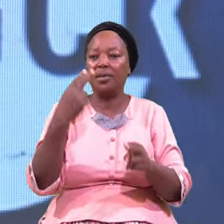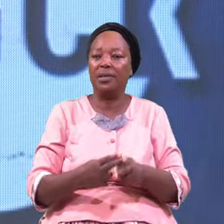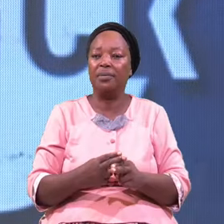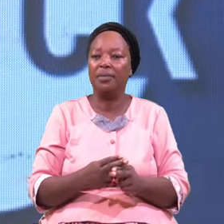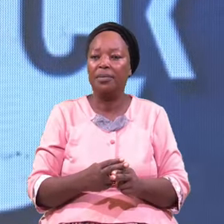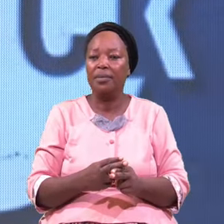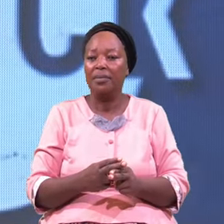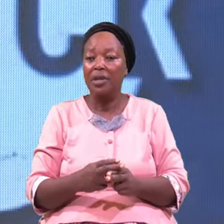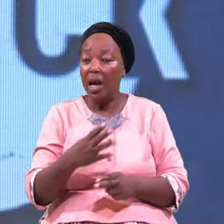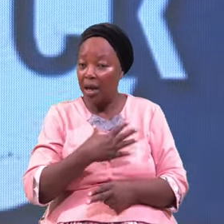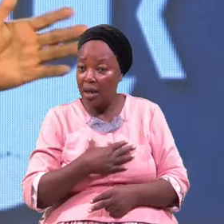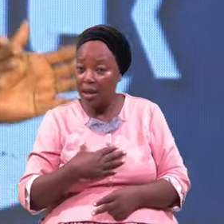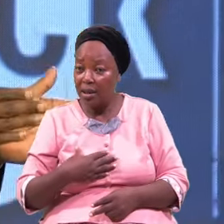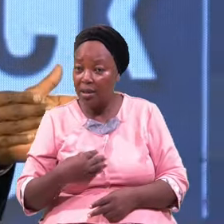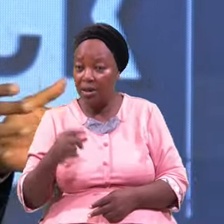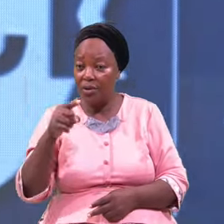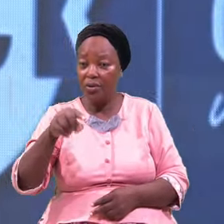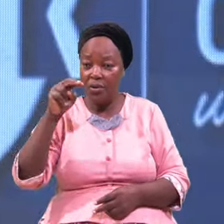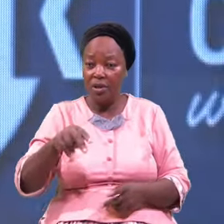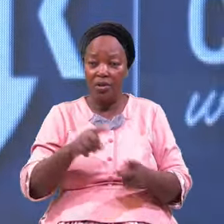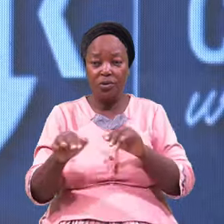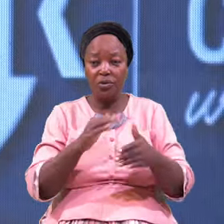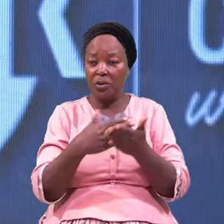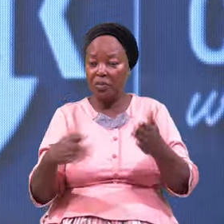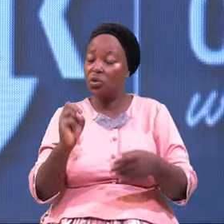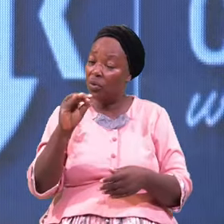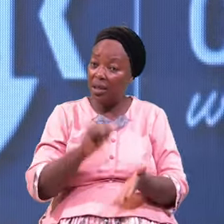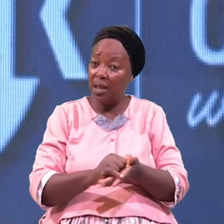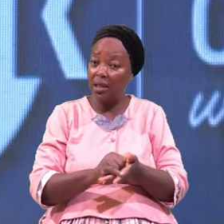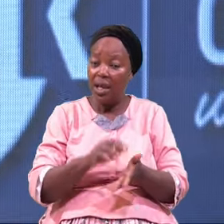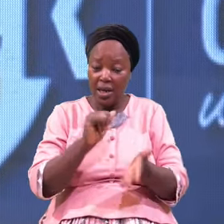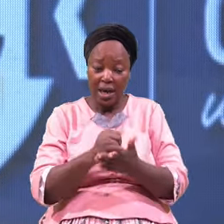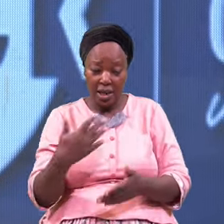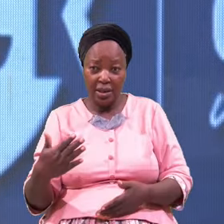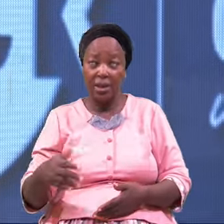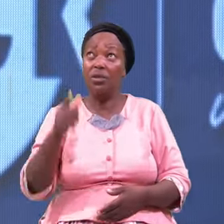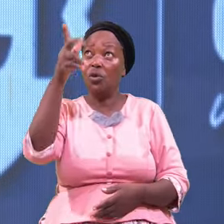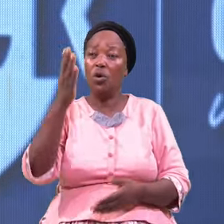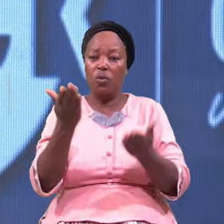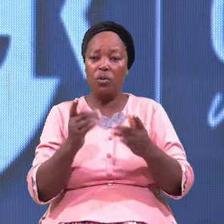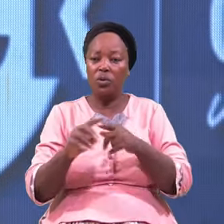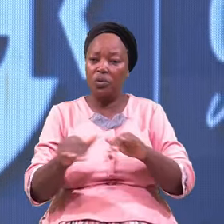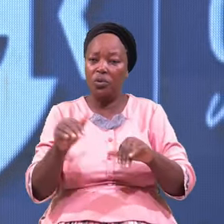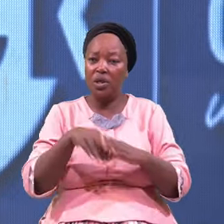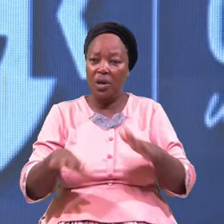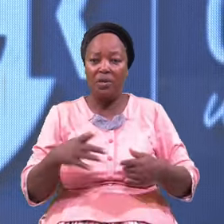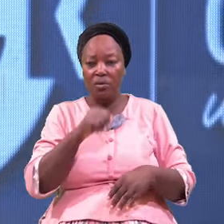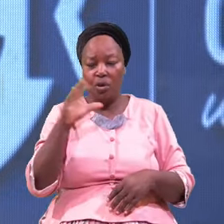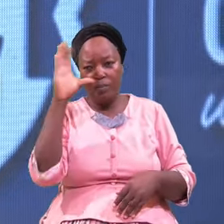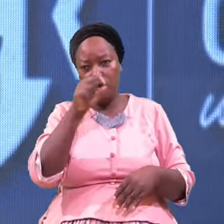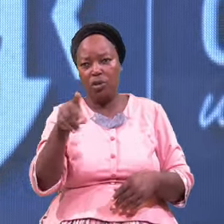And you need To do something So that That thing God wants to do Will not miss you